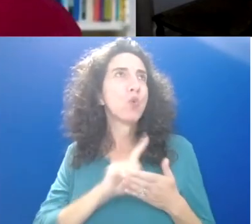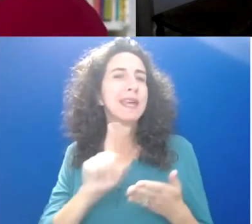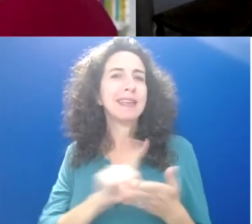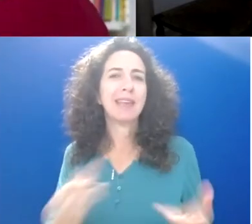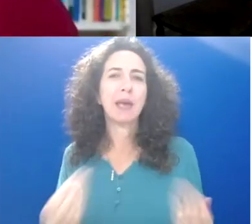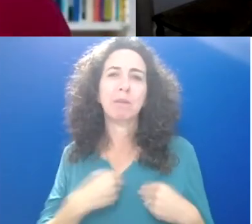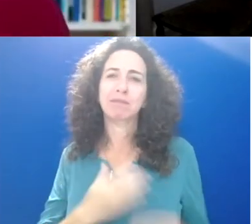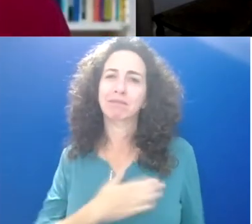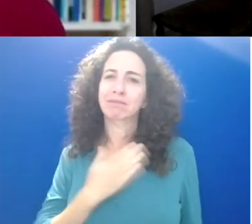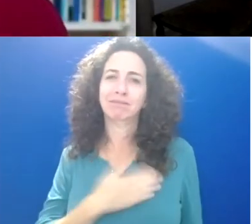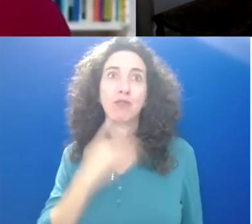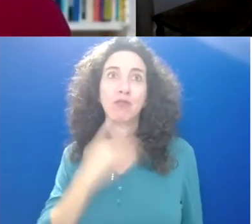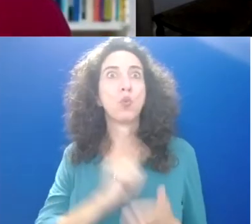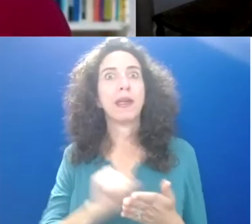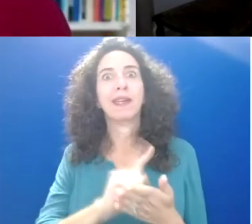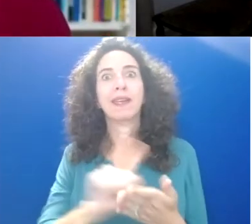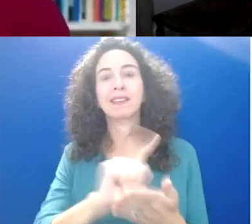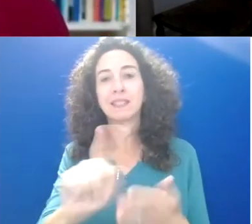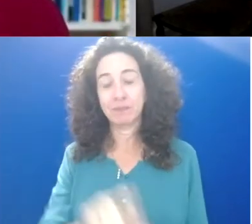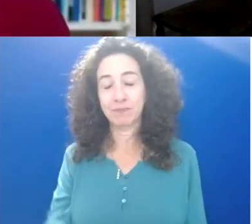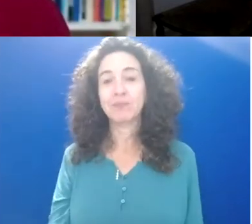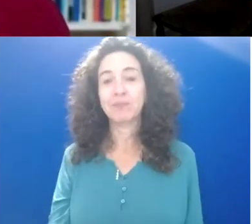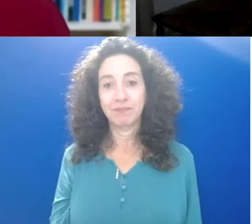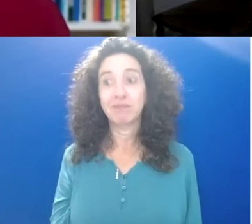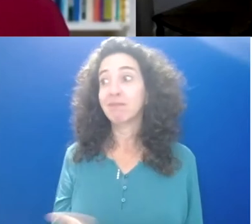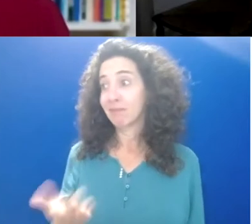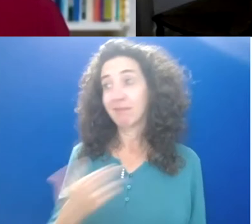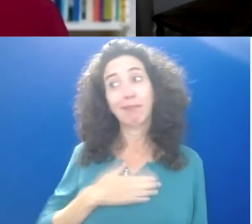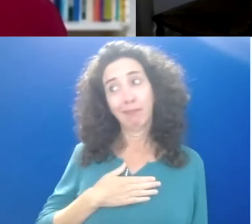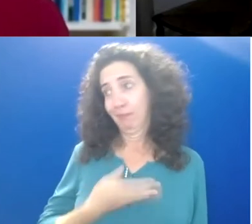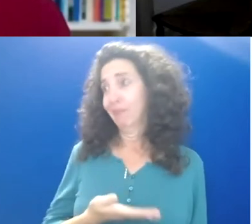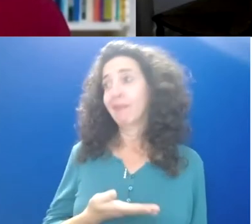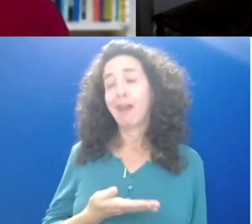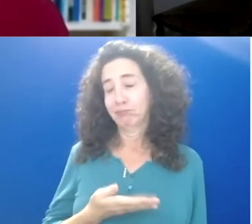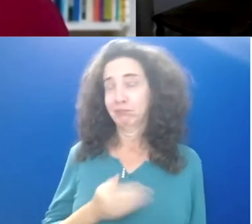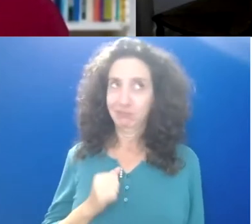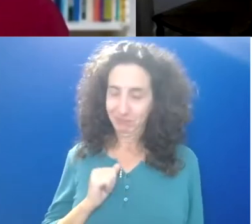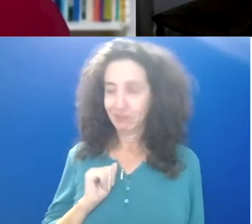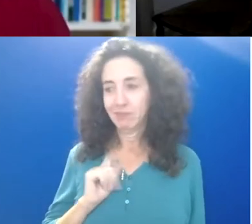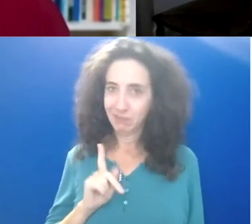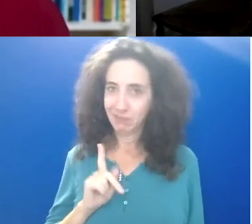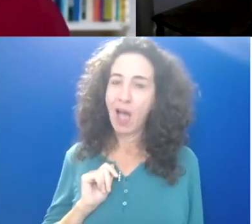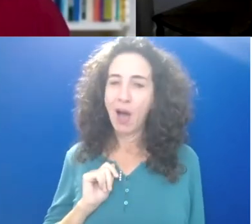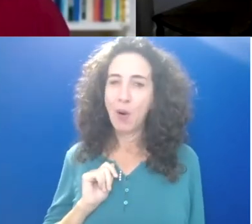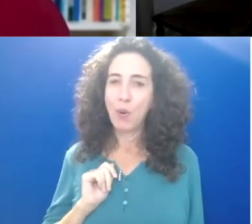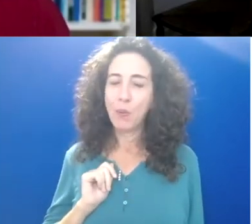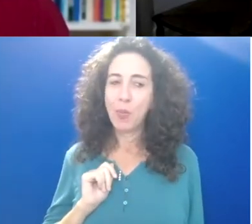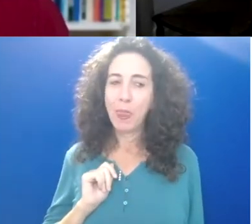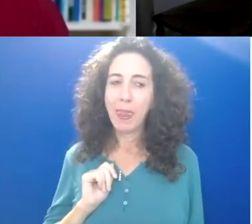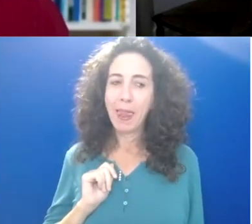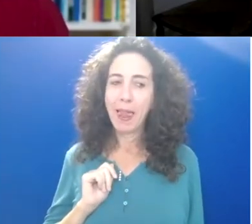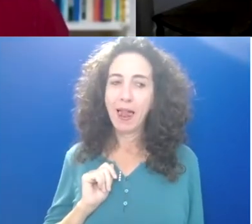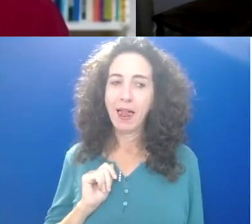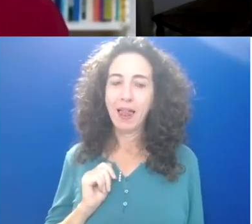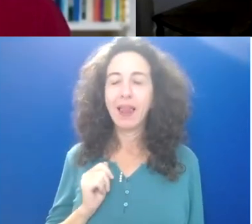I confess it's part of why I, I am, you know, I'm feeling, um, as